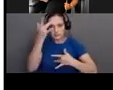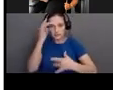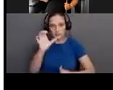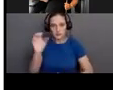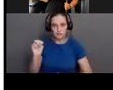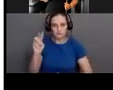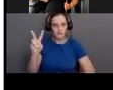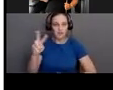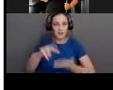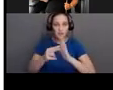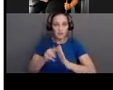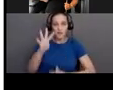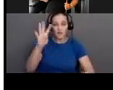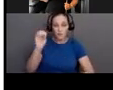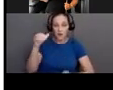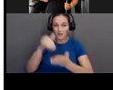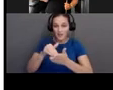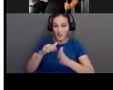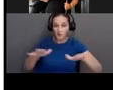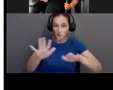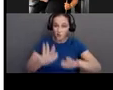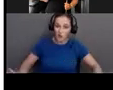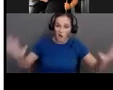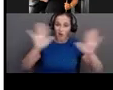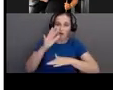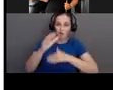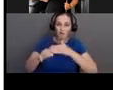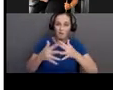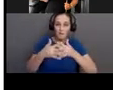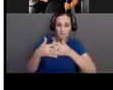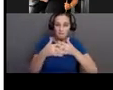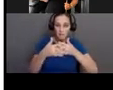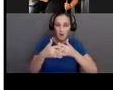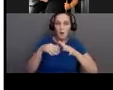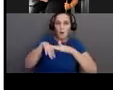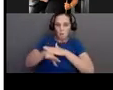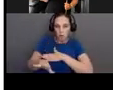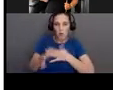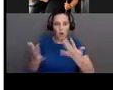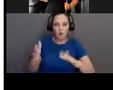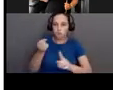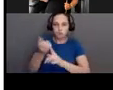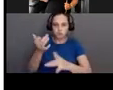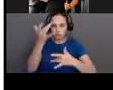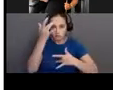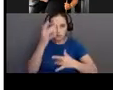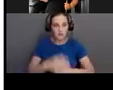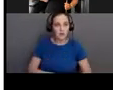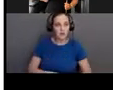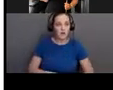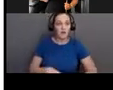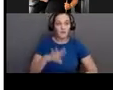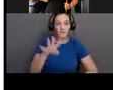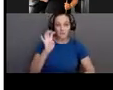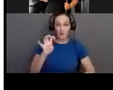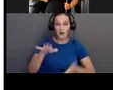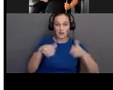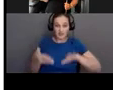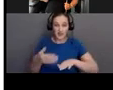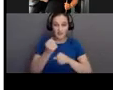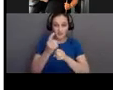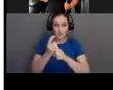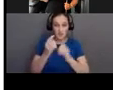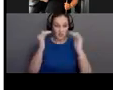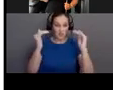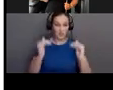United States each year born with the virus. Like we said, 400 deaths each year. And again, like I